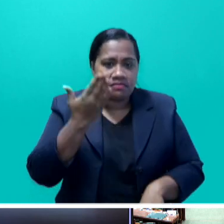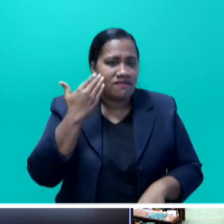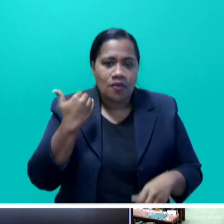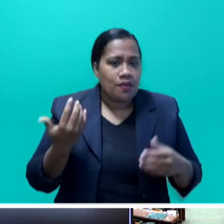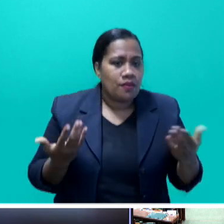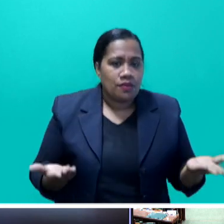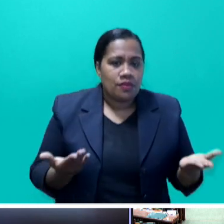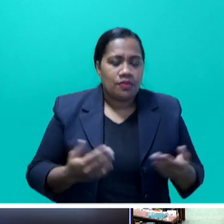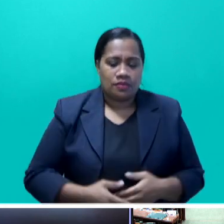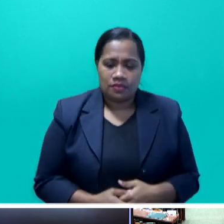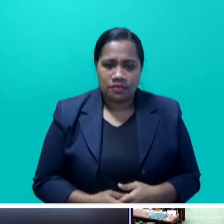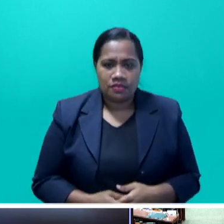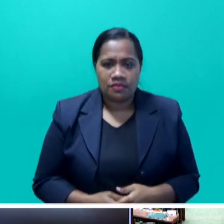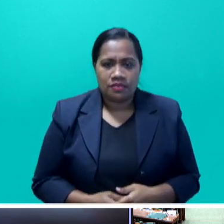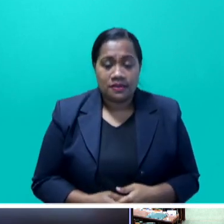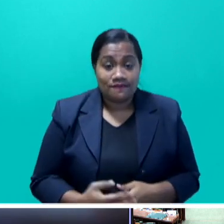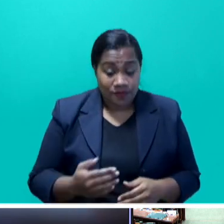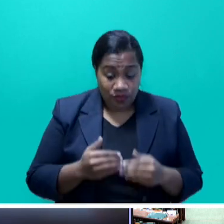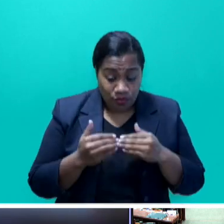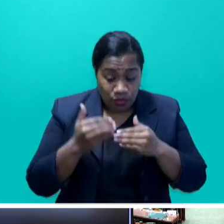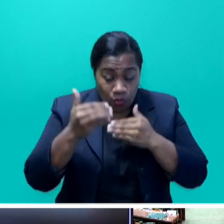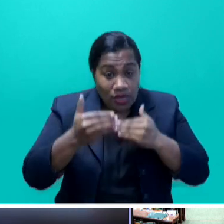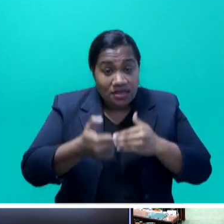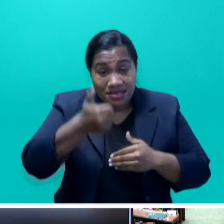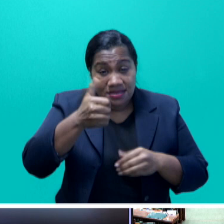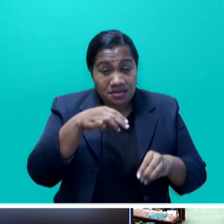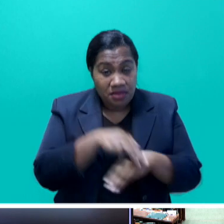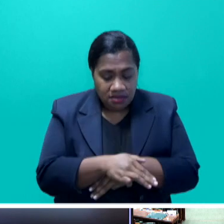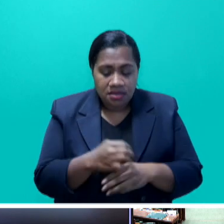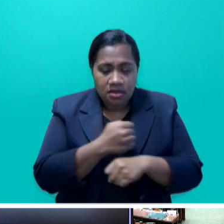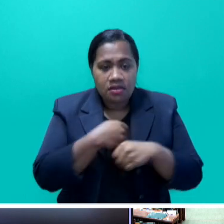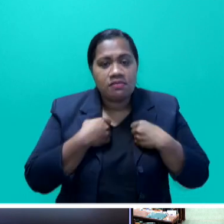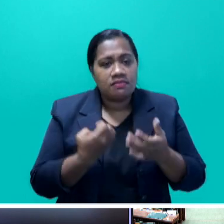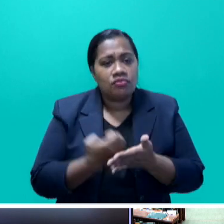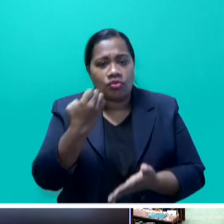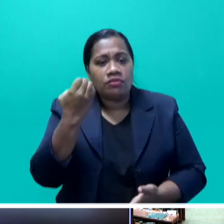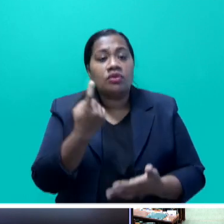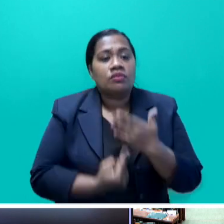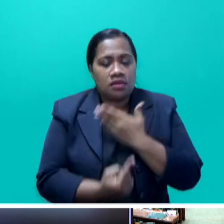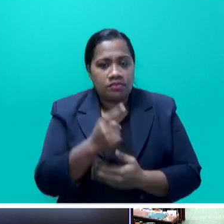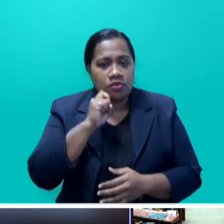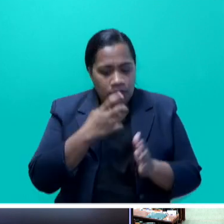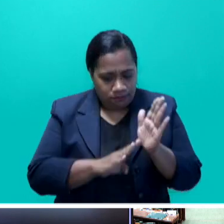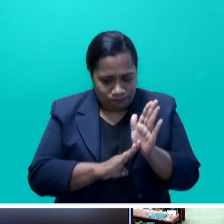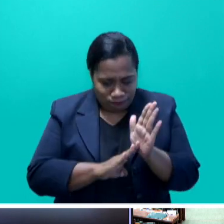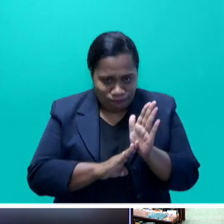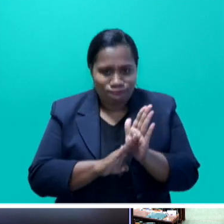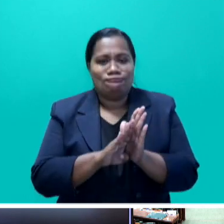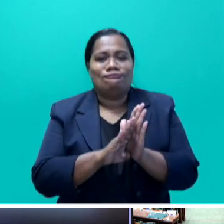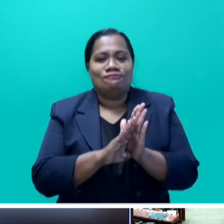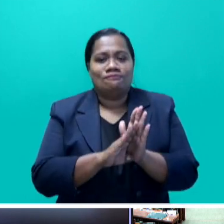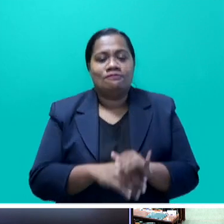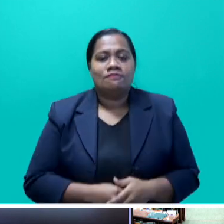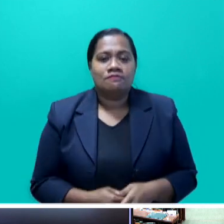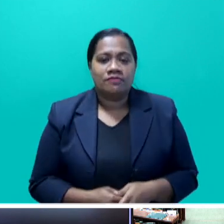intertwined. Within six months, our economy has a chance to begin its recovery in earnest as we go about